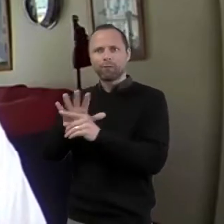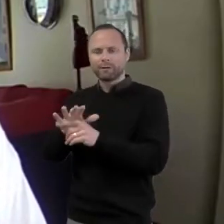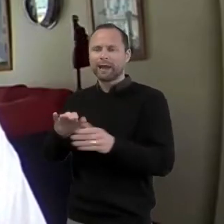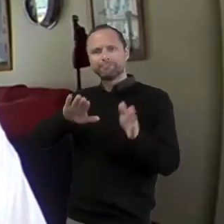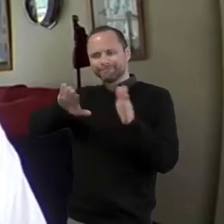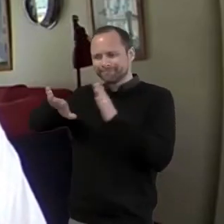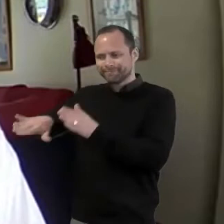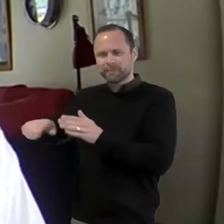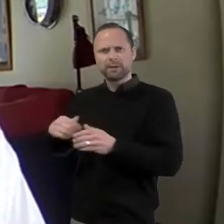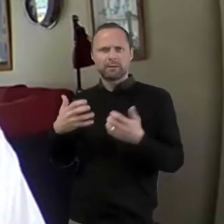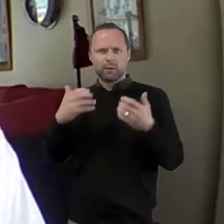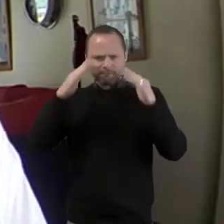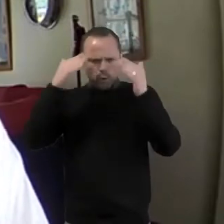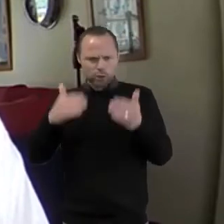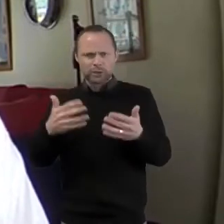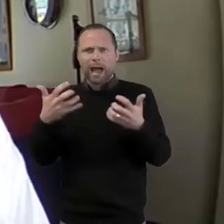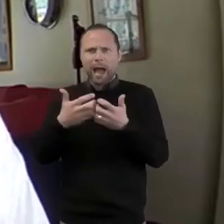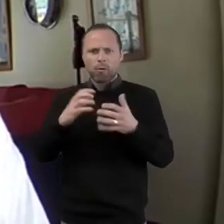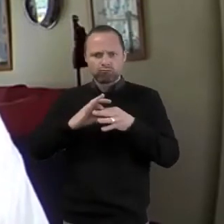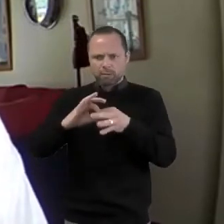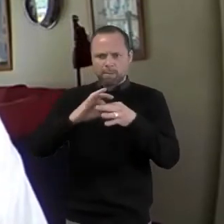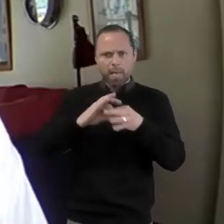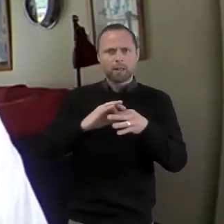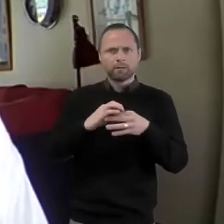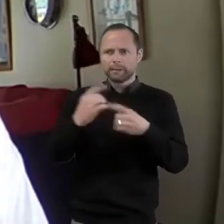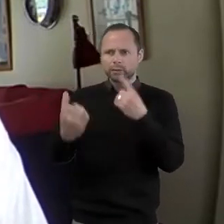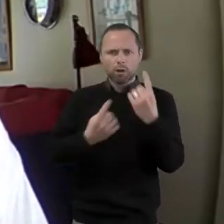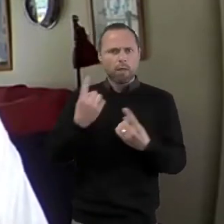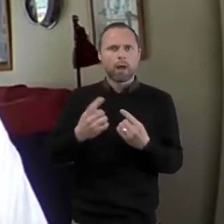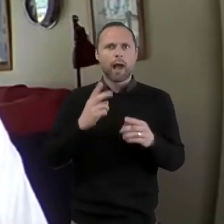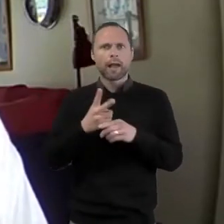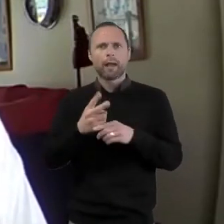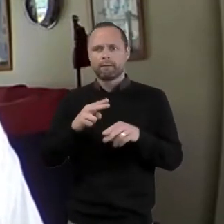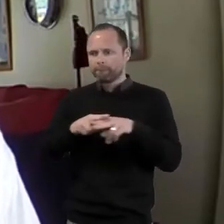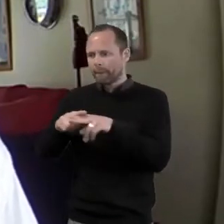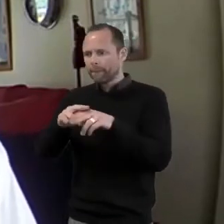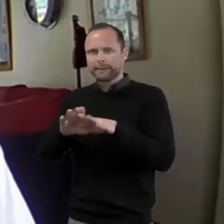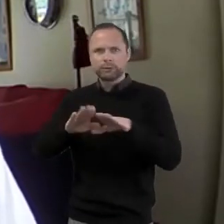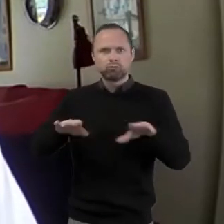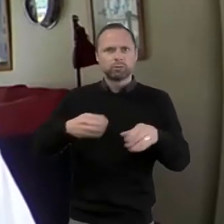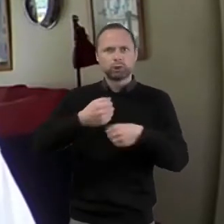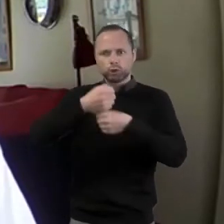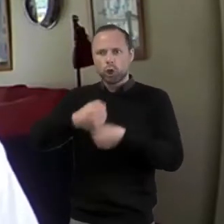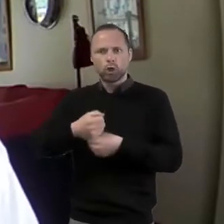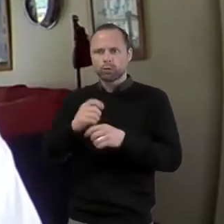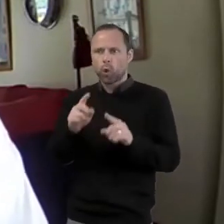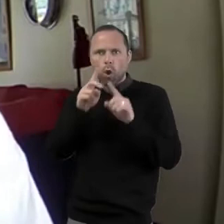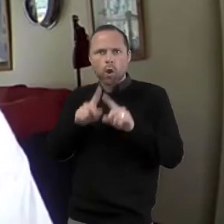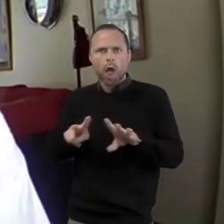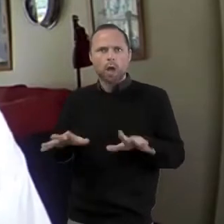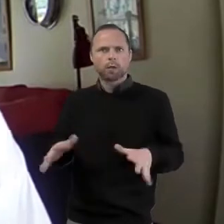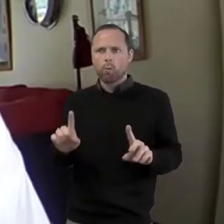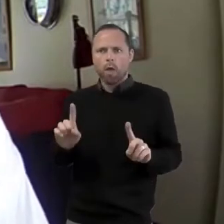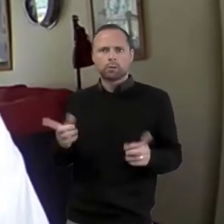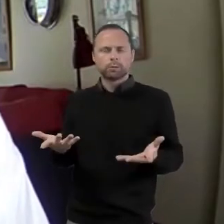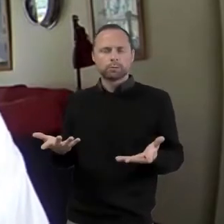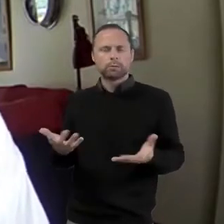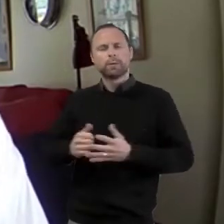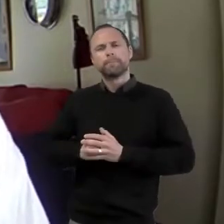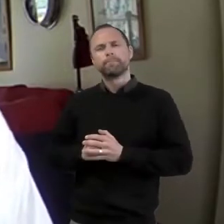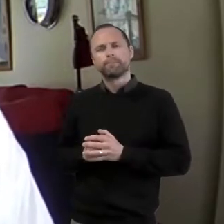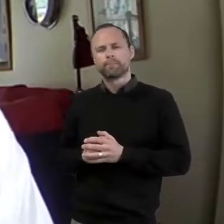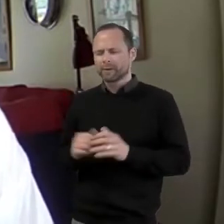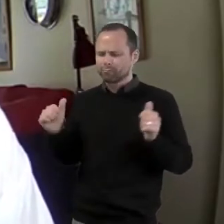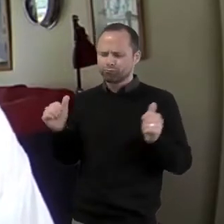we rebuild family ministry? What on earth will it look like? I have very little time to say so